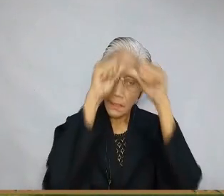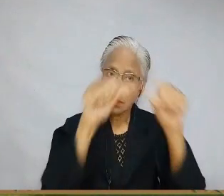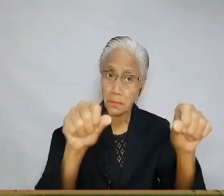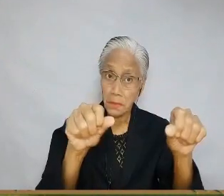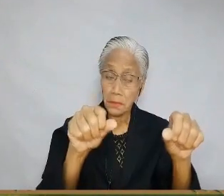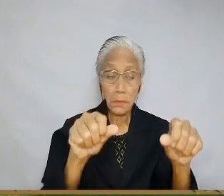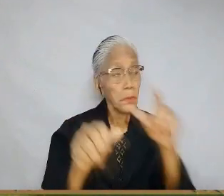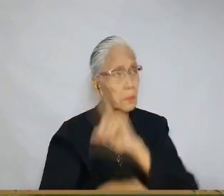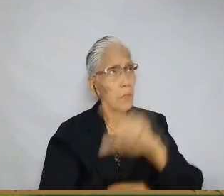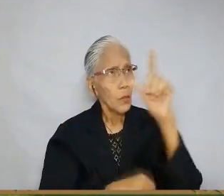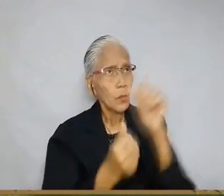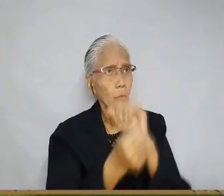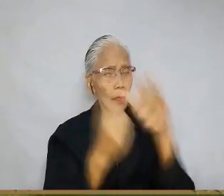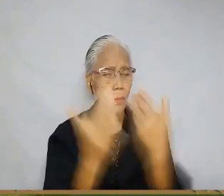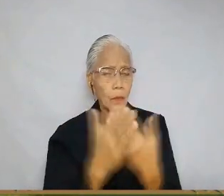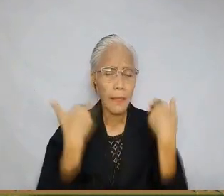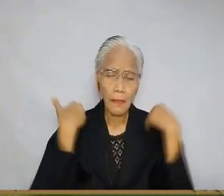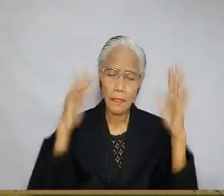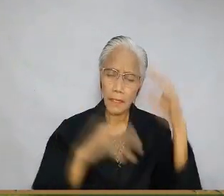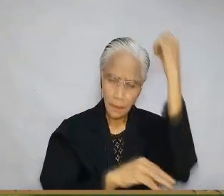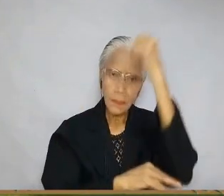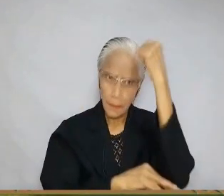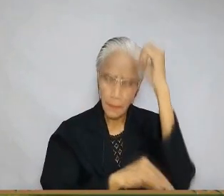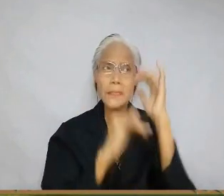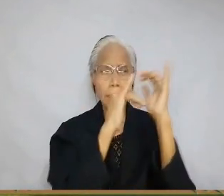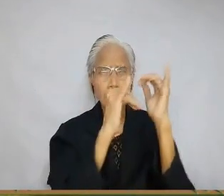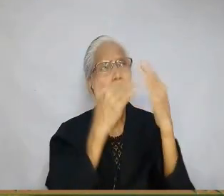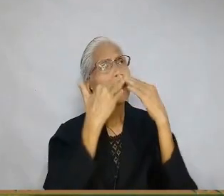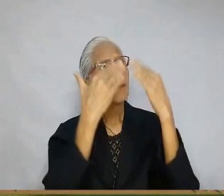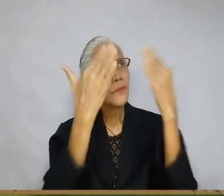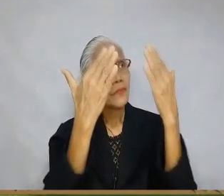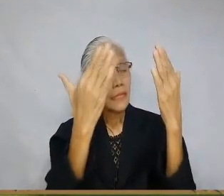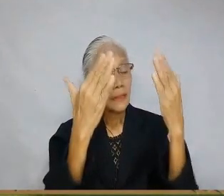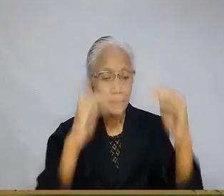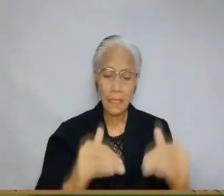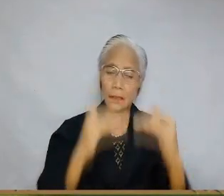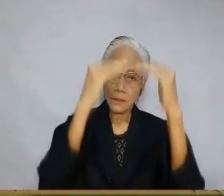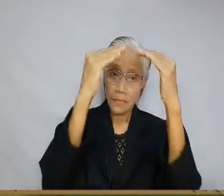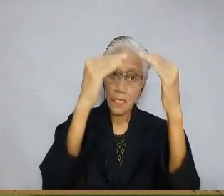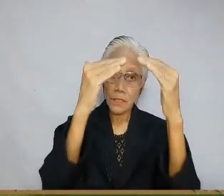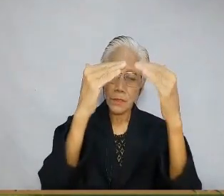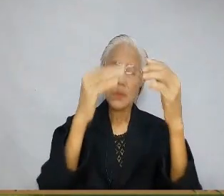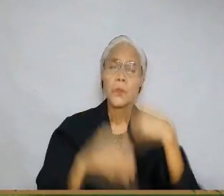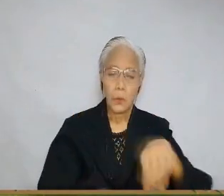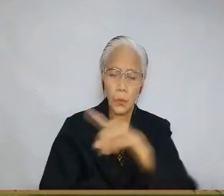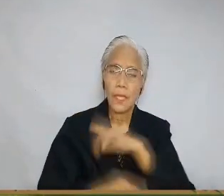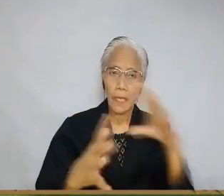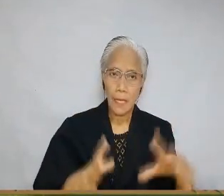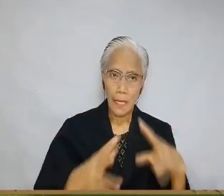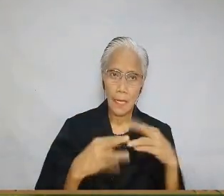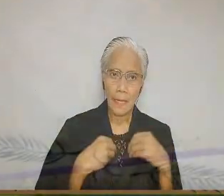disobedience. And so, Lord, with all the angels and saints, we too give You thanks, as in exaltation, we